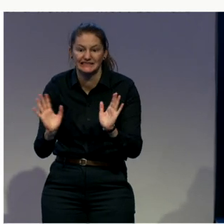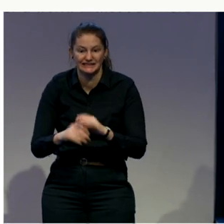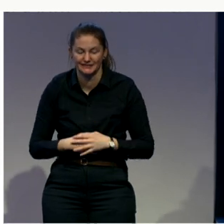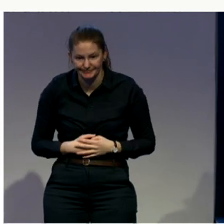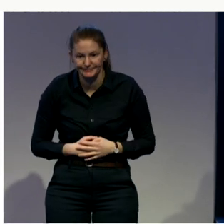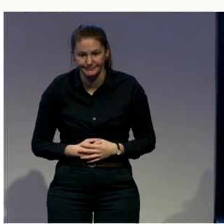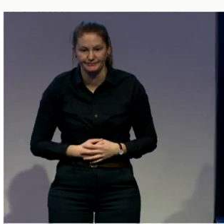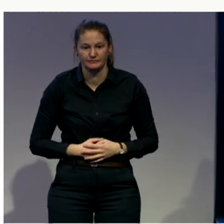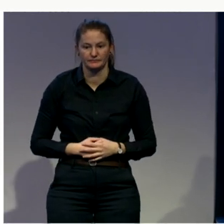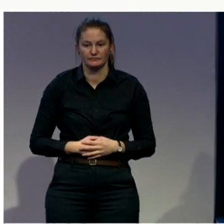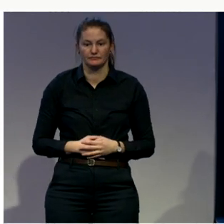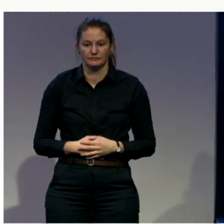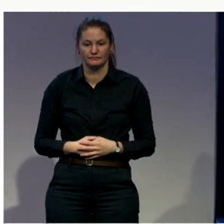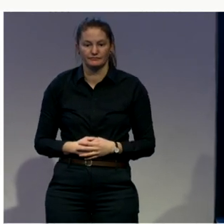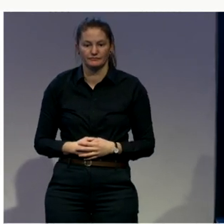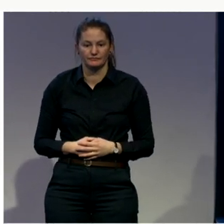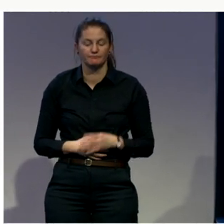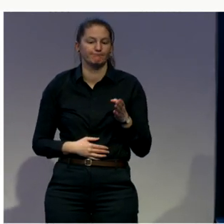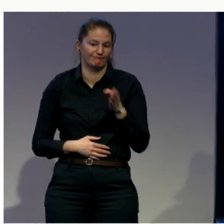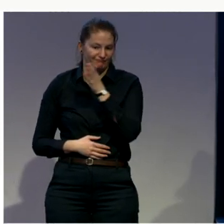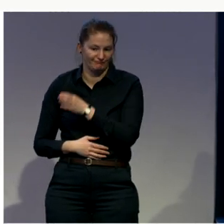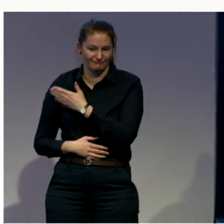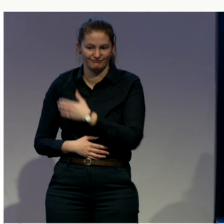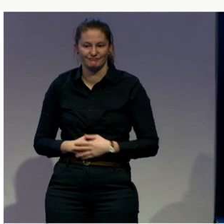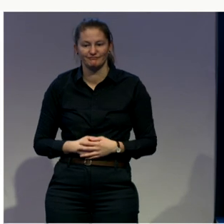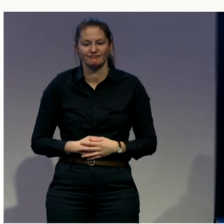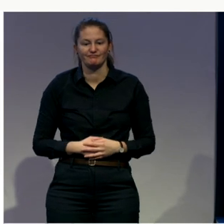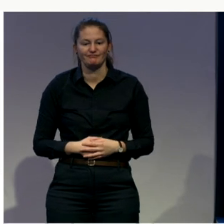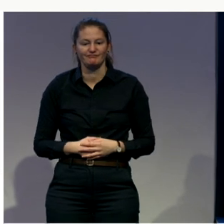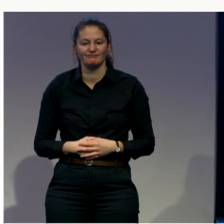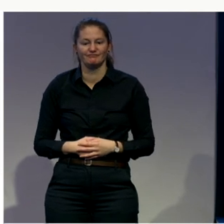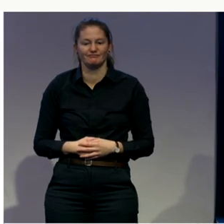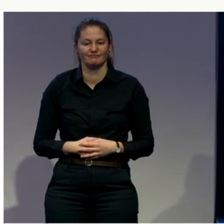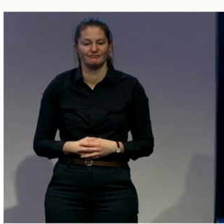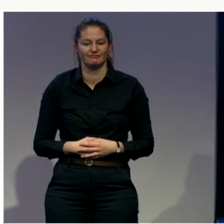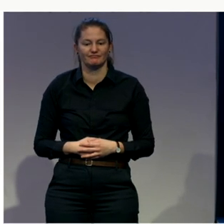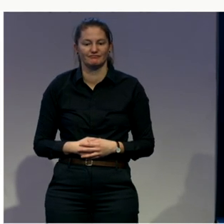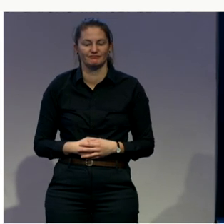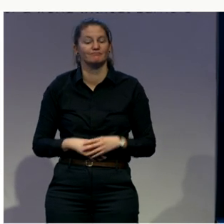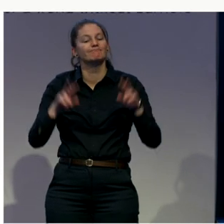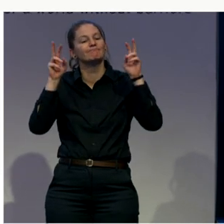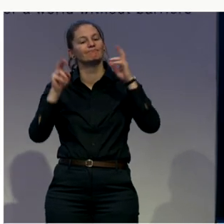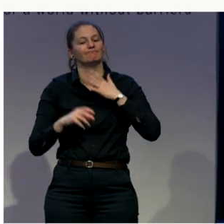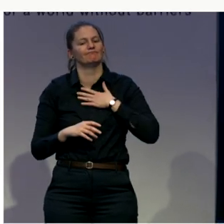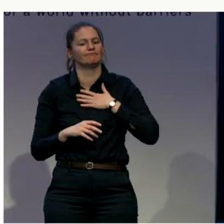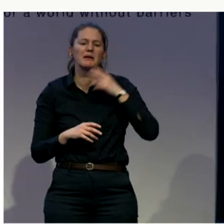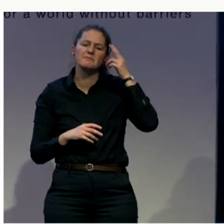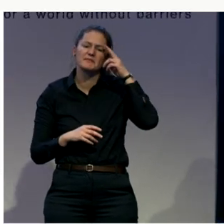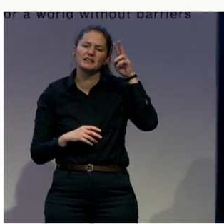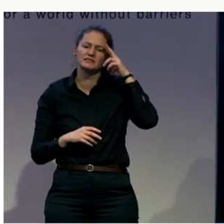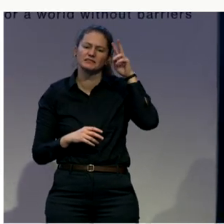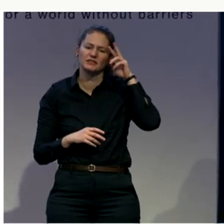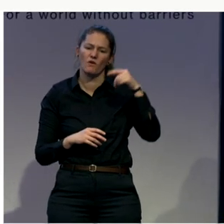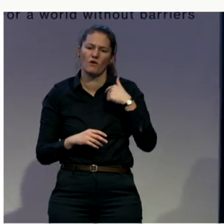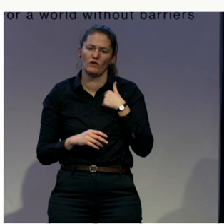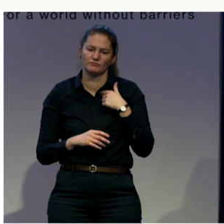Well, in the case of Mexico, I think the greatest challenge we're facing is that the possible setbacks for the criminal reform,